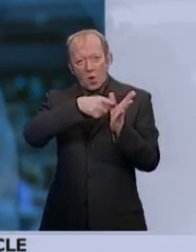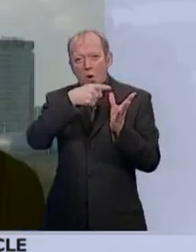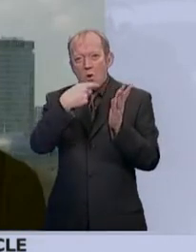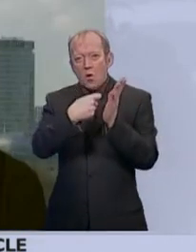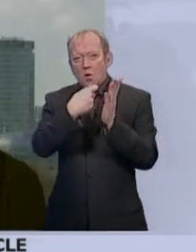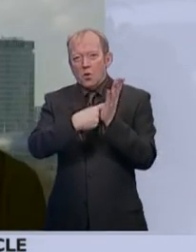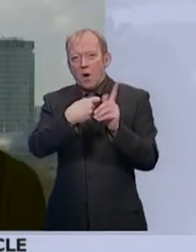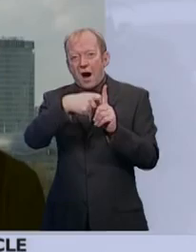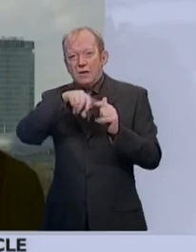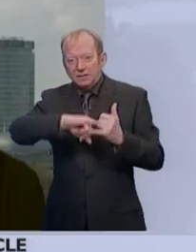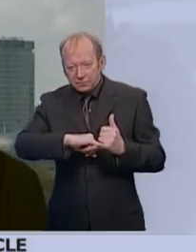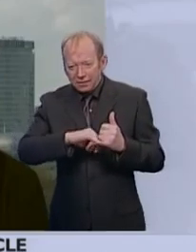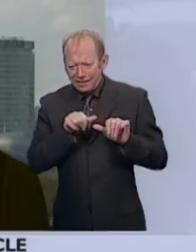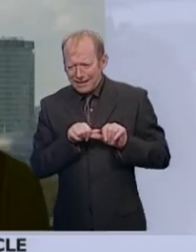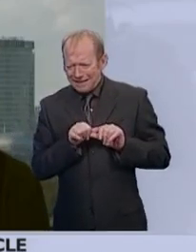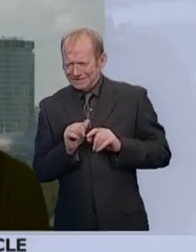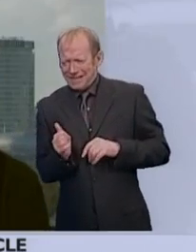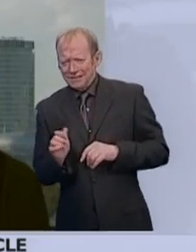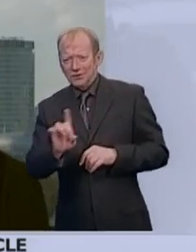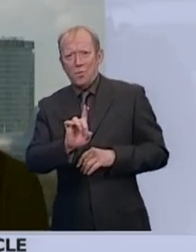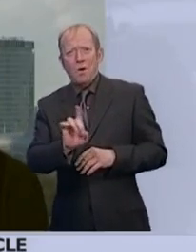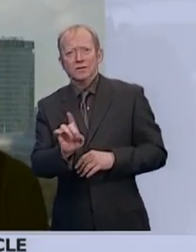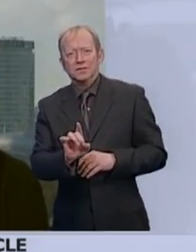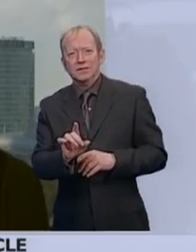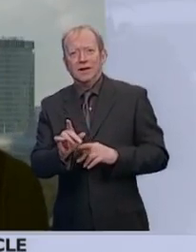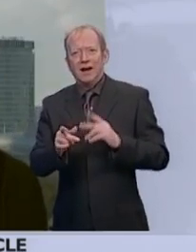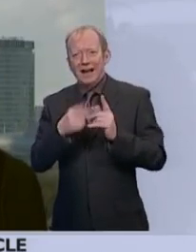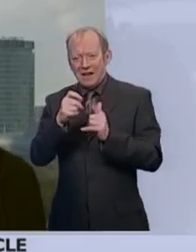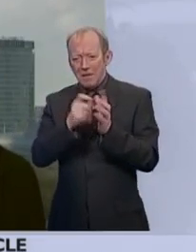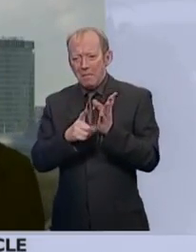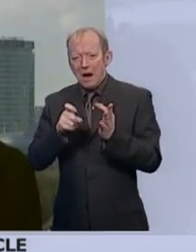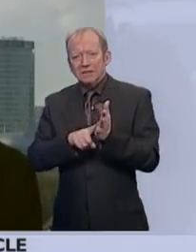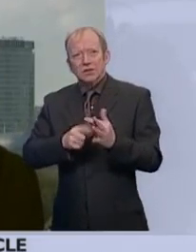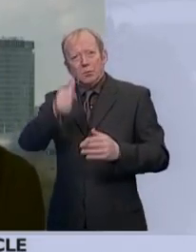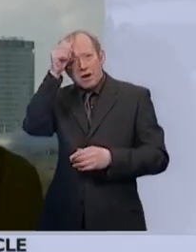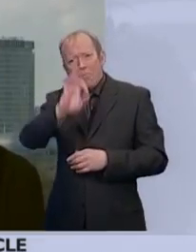beyond that? Could there be some other kind of particle that we're not even aware of yet?